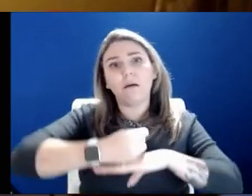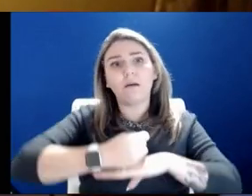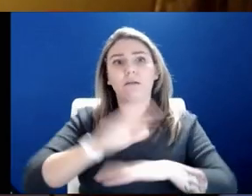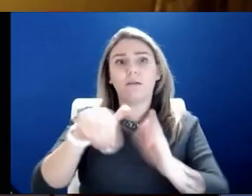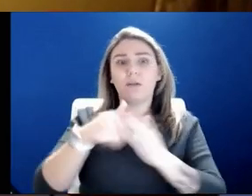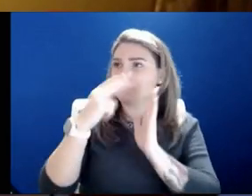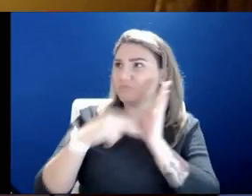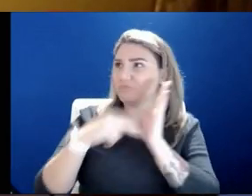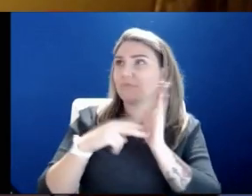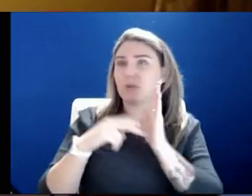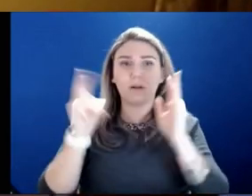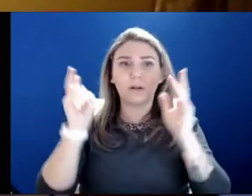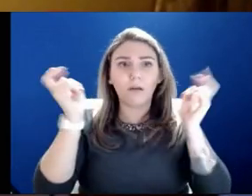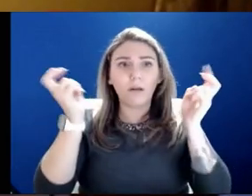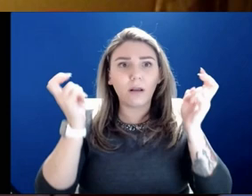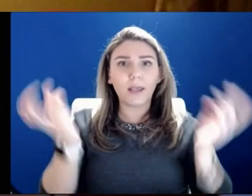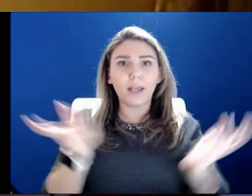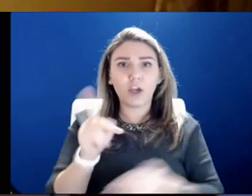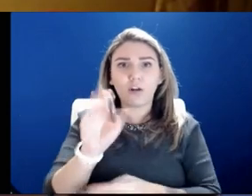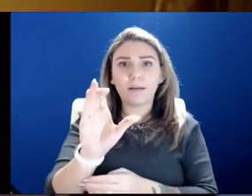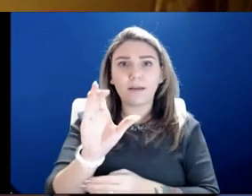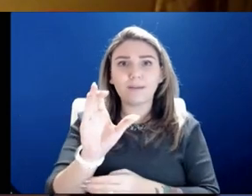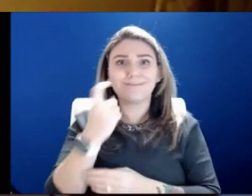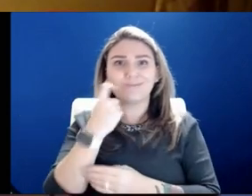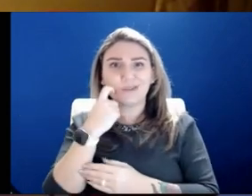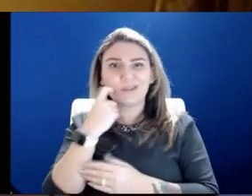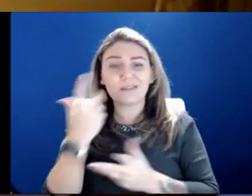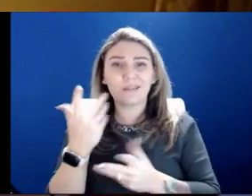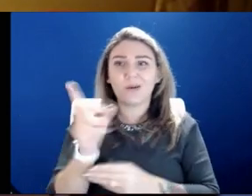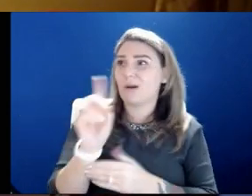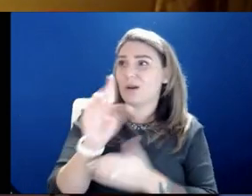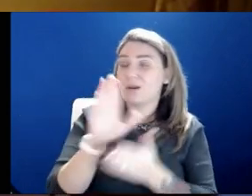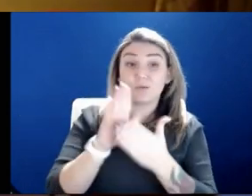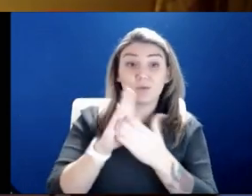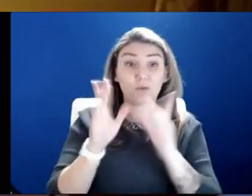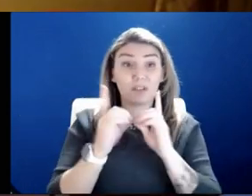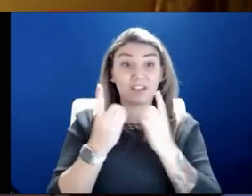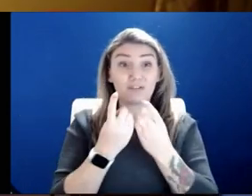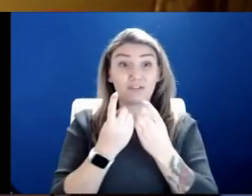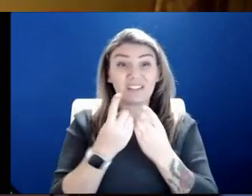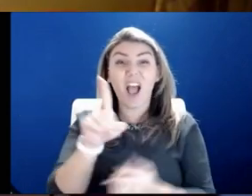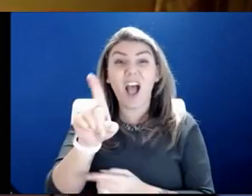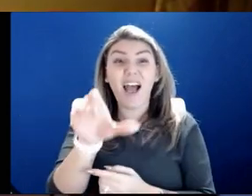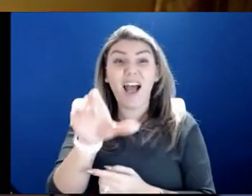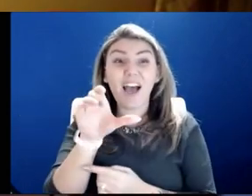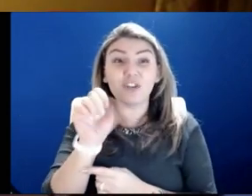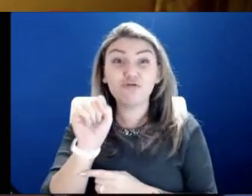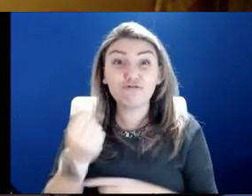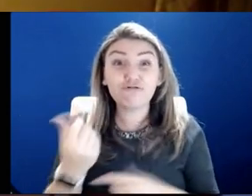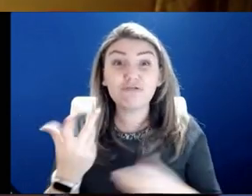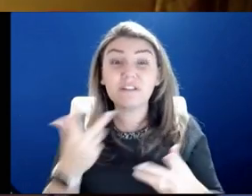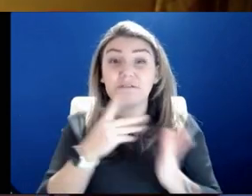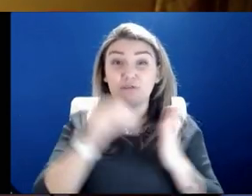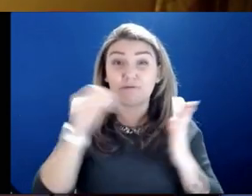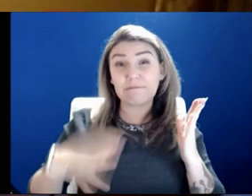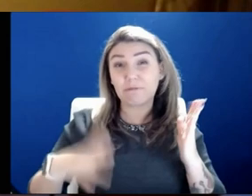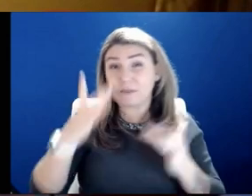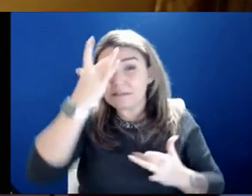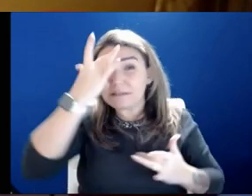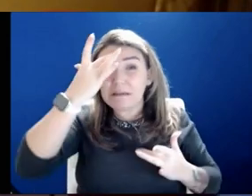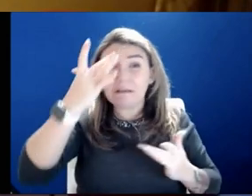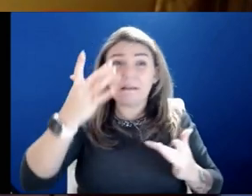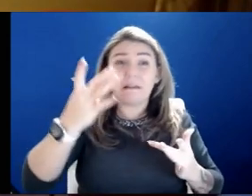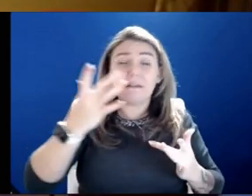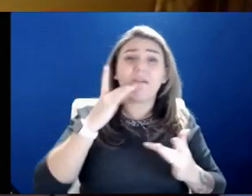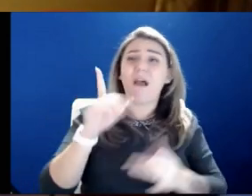headlines here in Kansas City of late, where, you know, you have school districts where hundreds of students are out sick, hundreds of